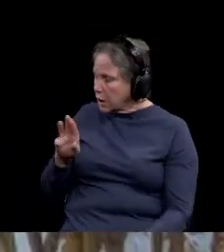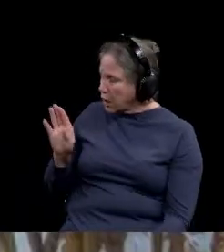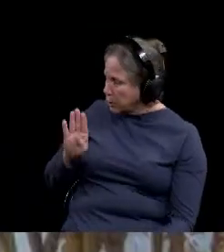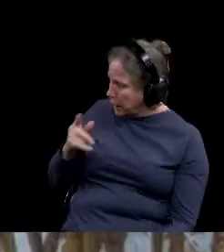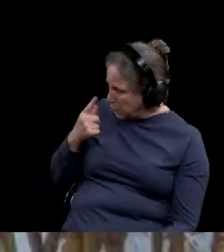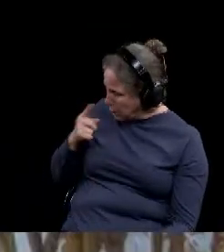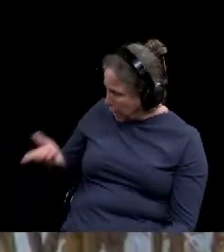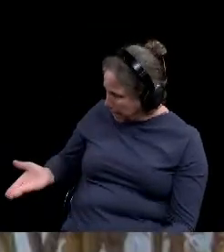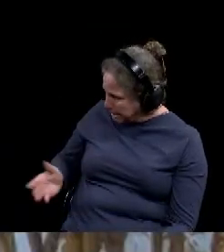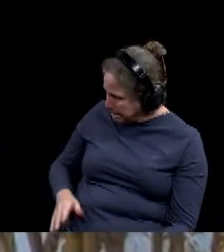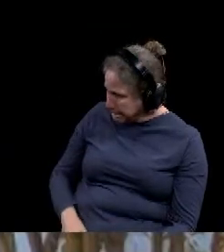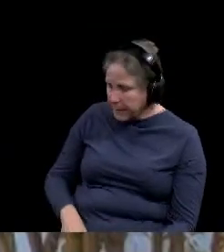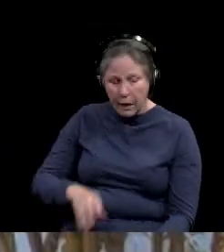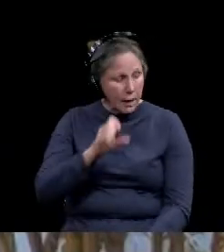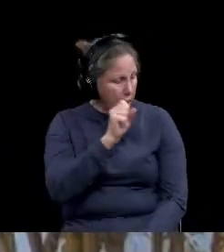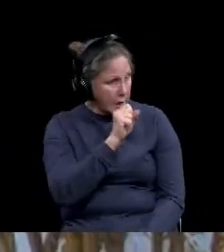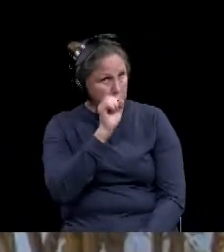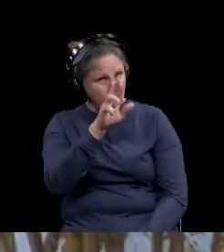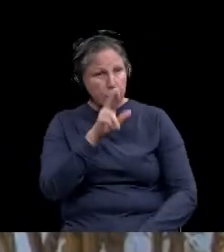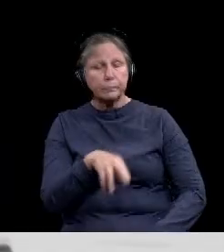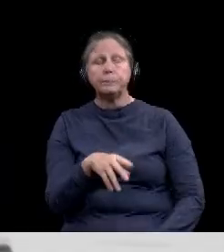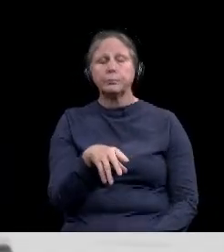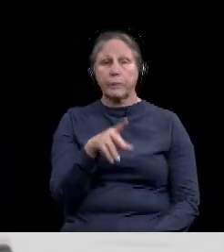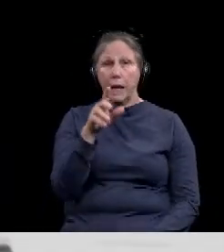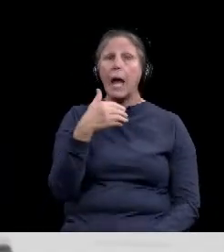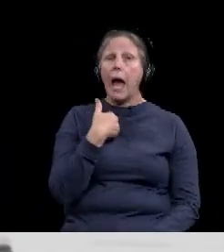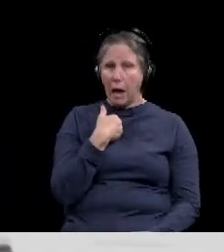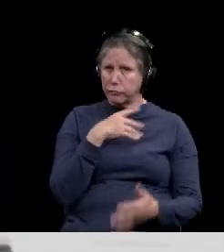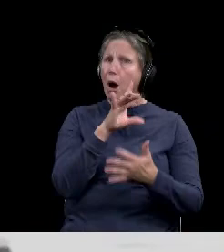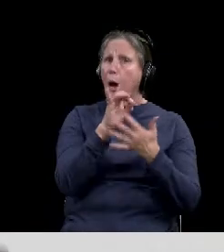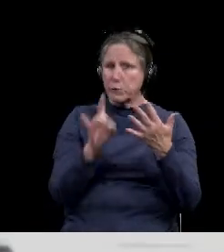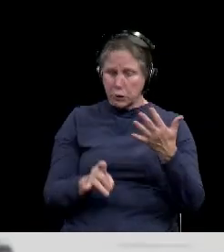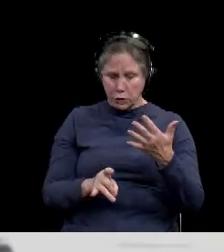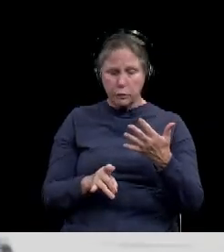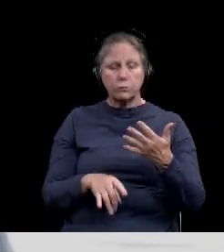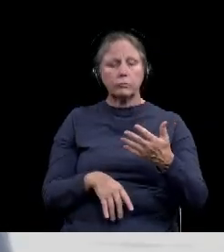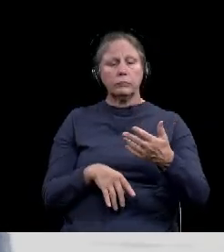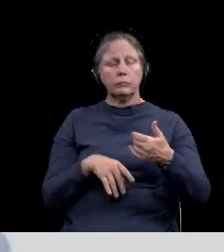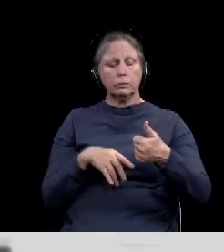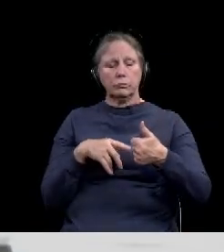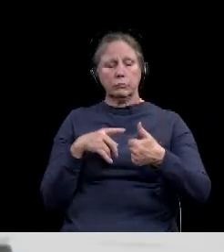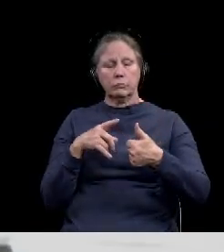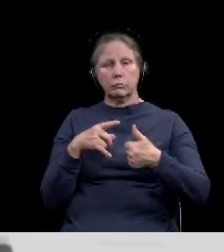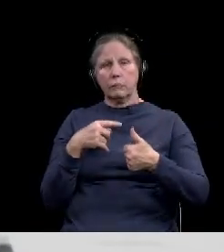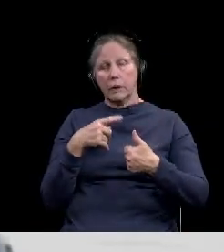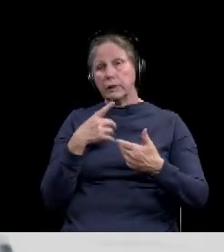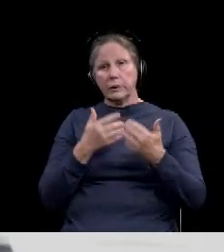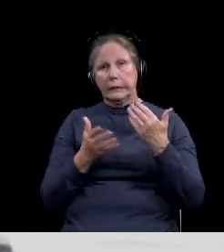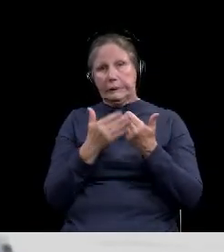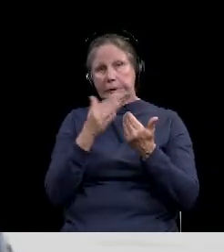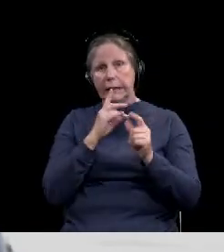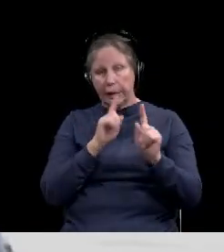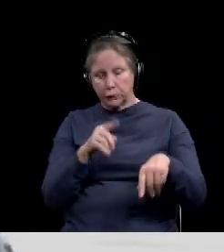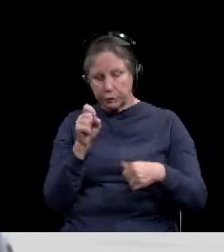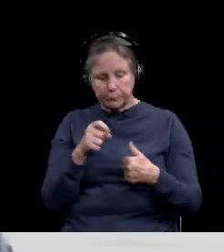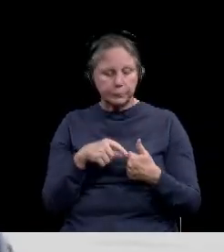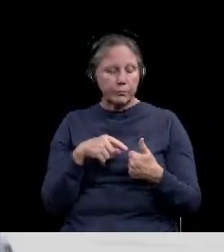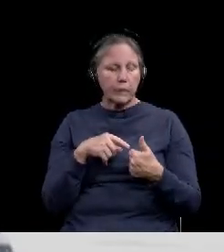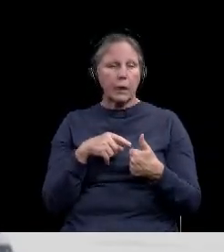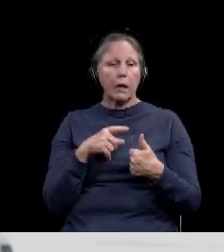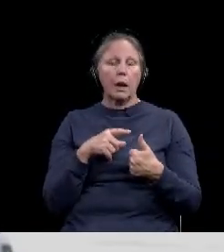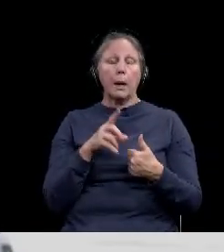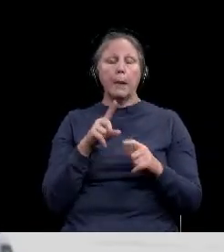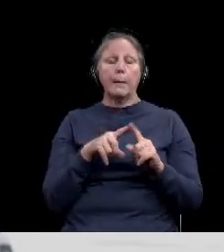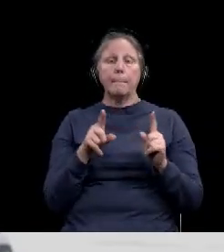one, please? Yes, sir. there are other options is the short answer. Um, I think I can only speak